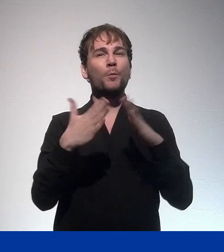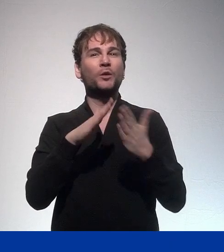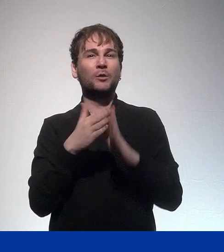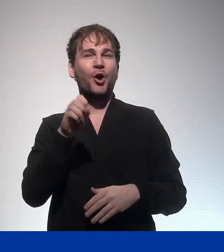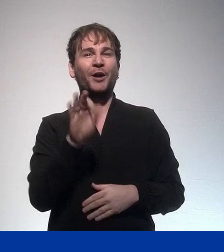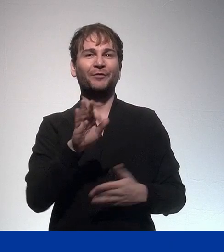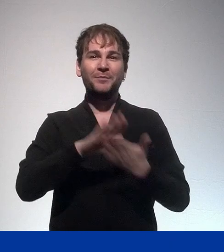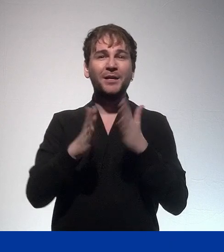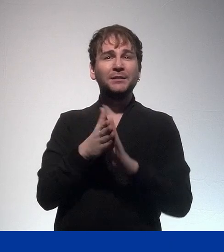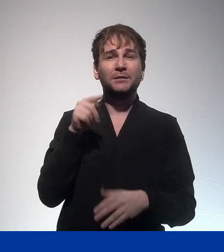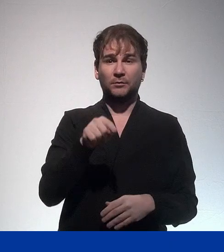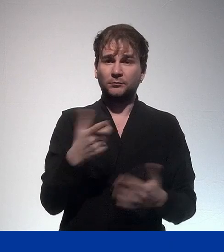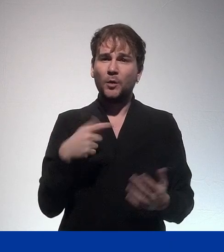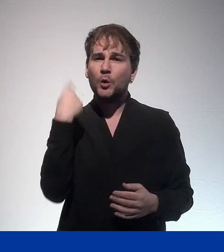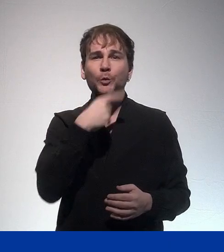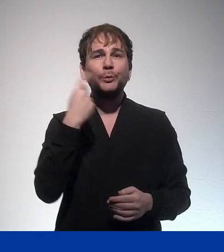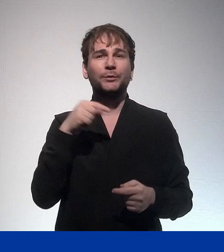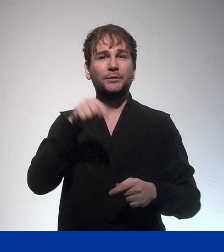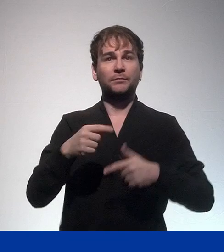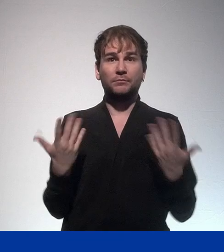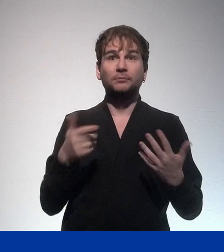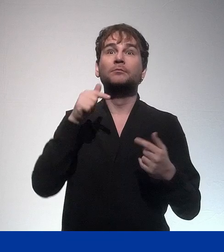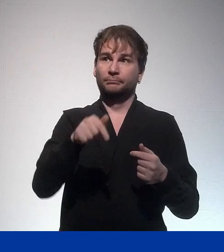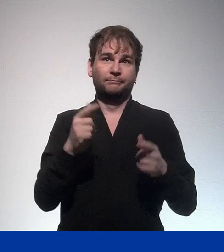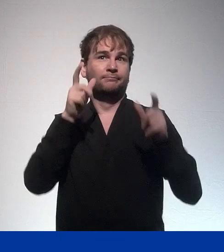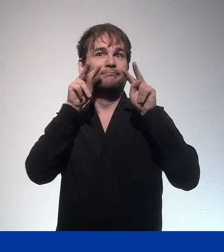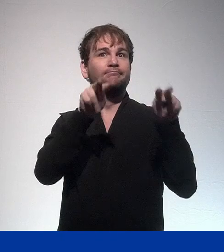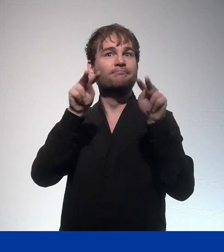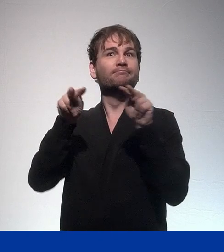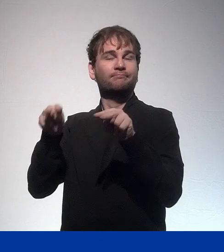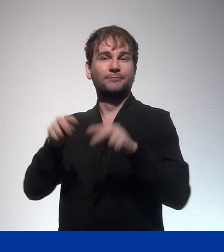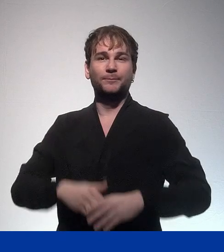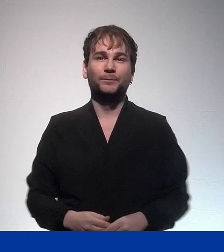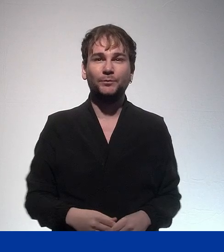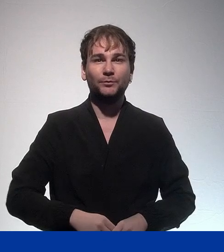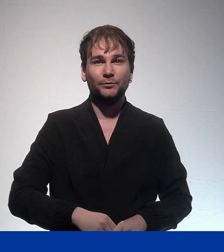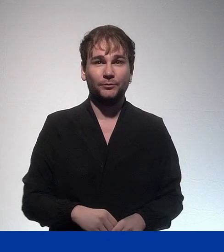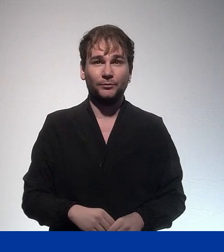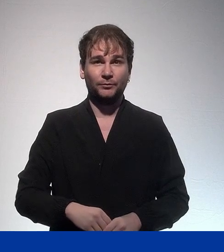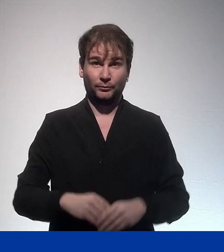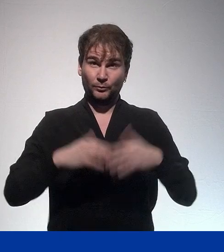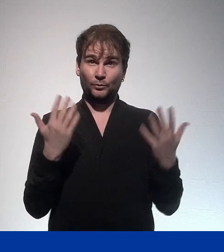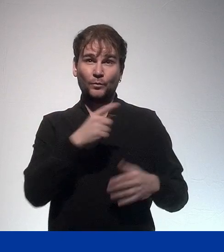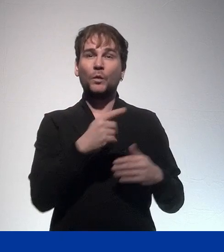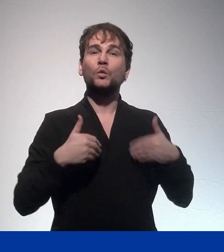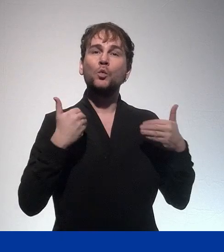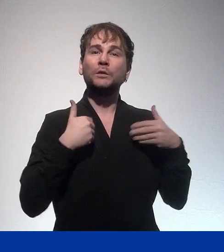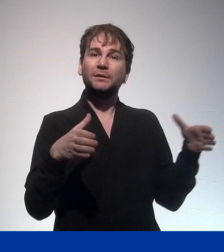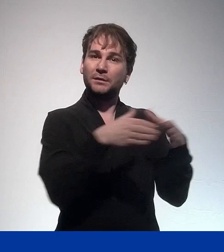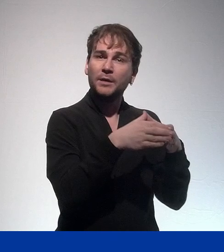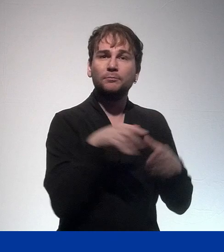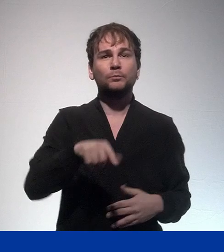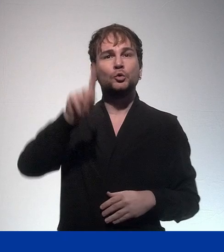think I have to say this, but I'll say it anyway. The youth work community of practice, that's all of you. The representatives of the youth councils,